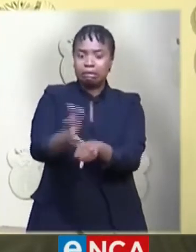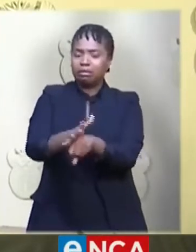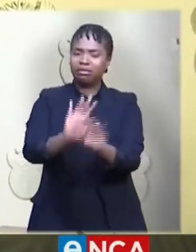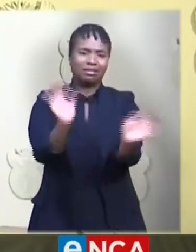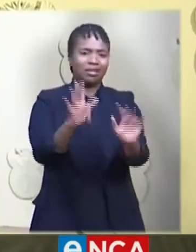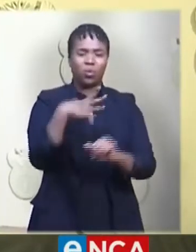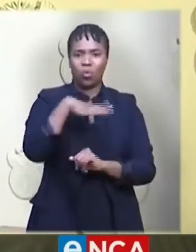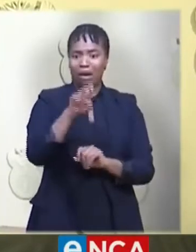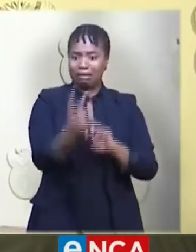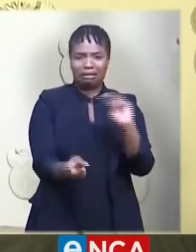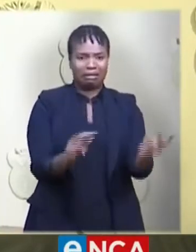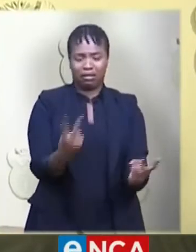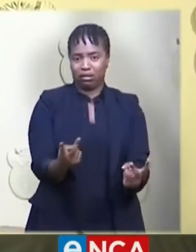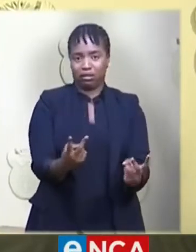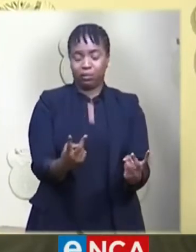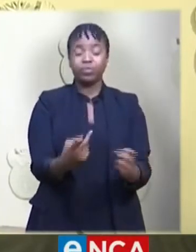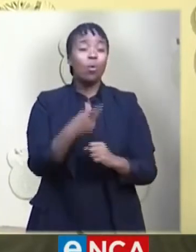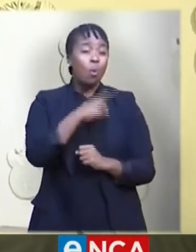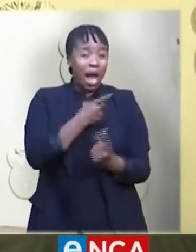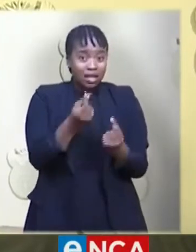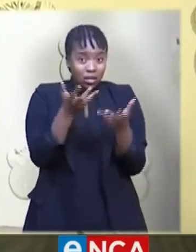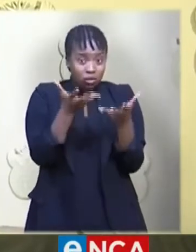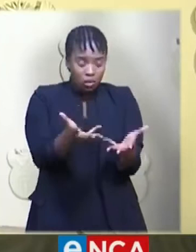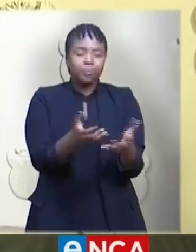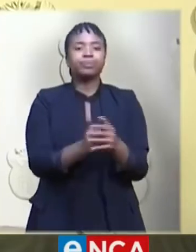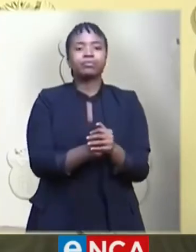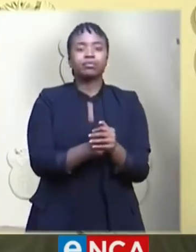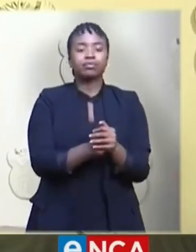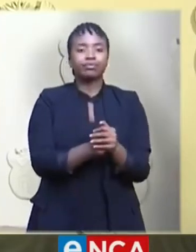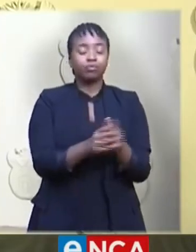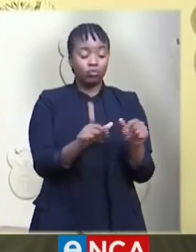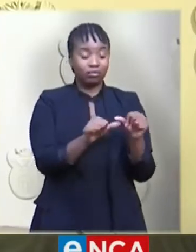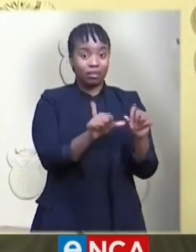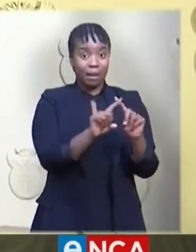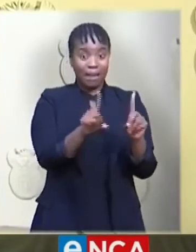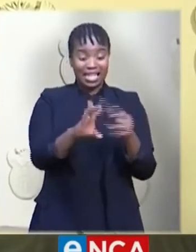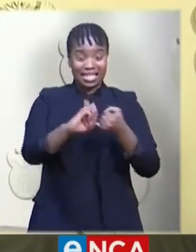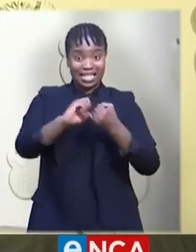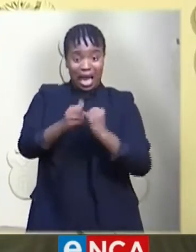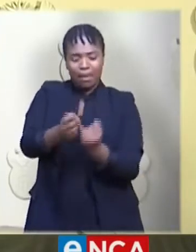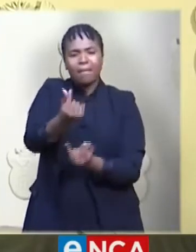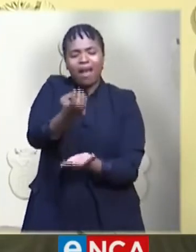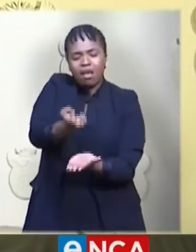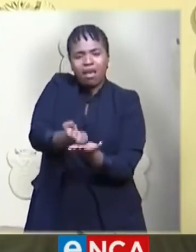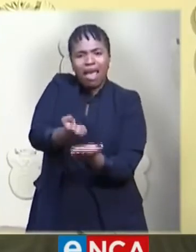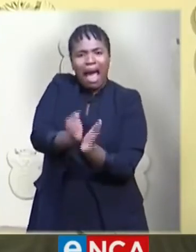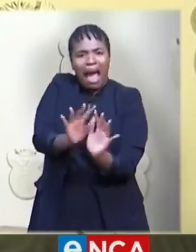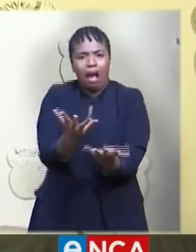We must do this while preventing our economy from collapsing and saving our people from hunger.